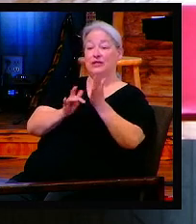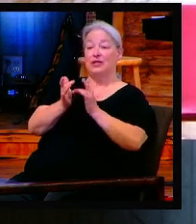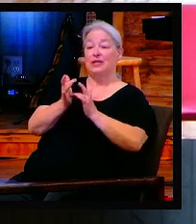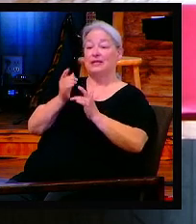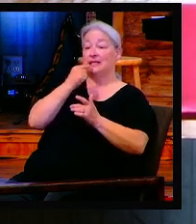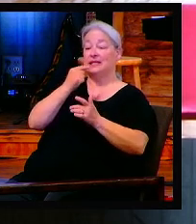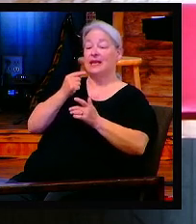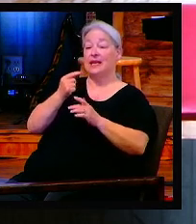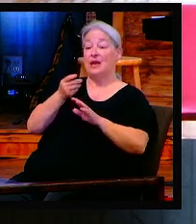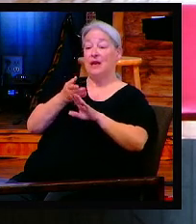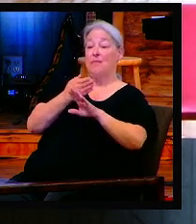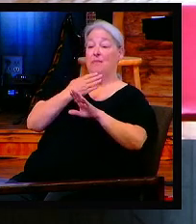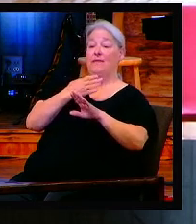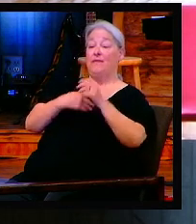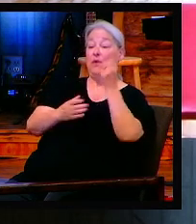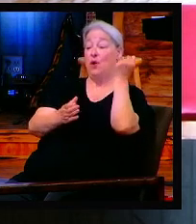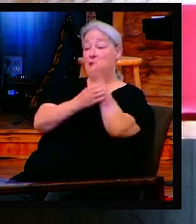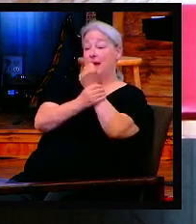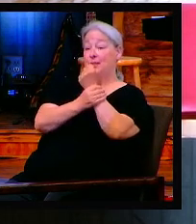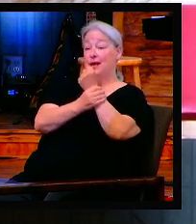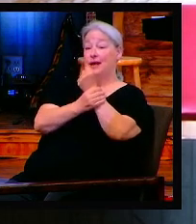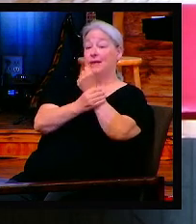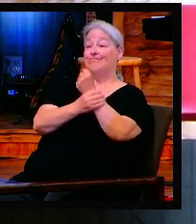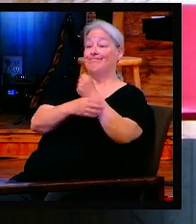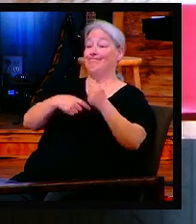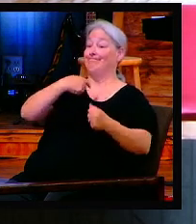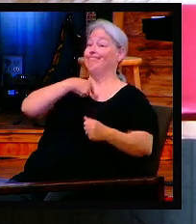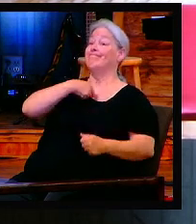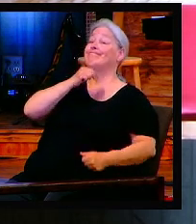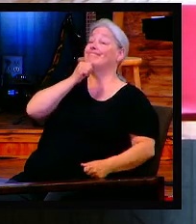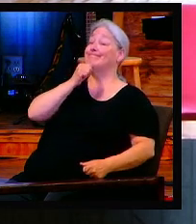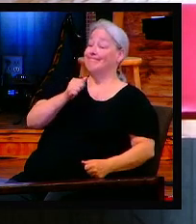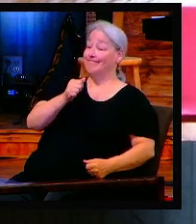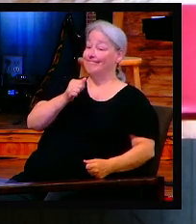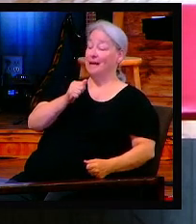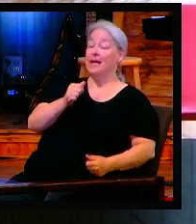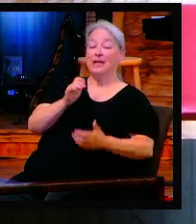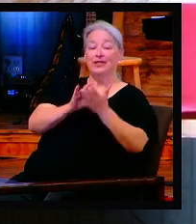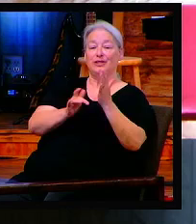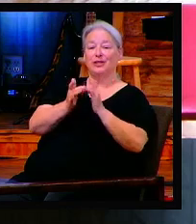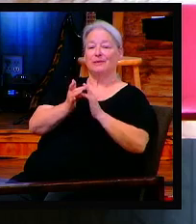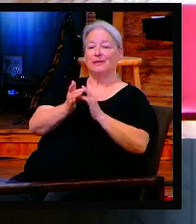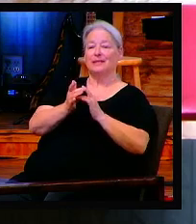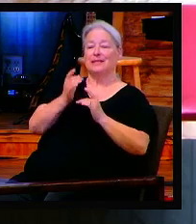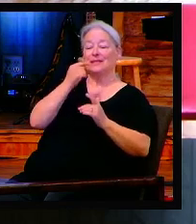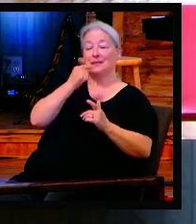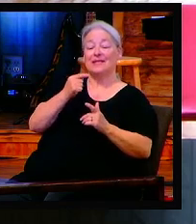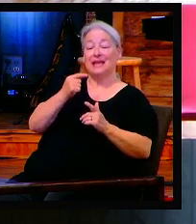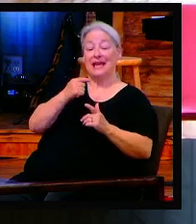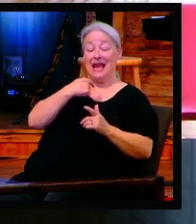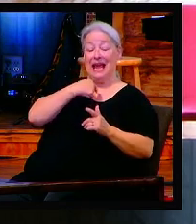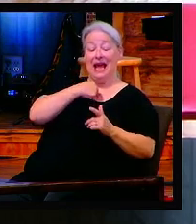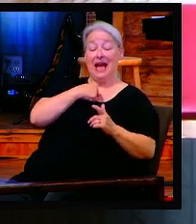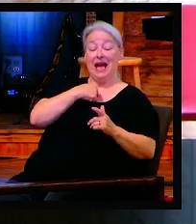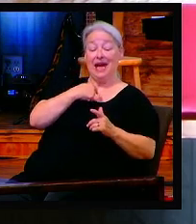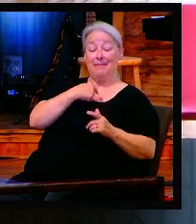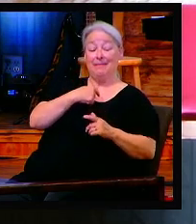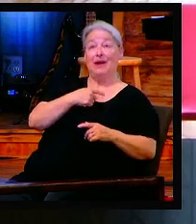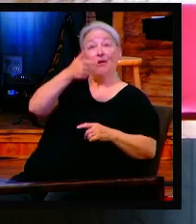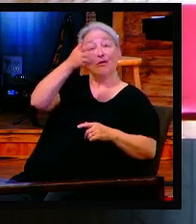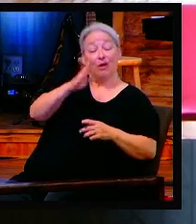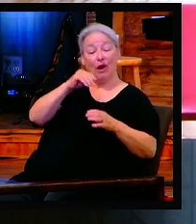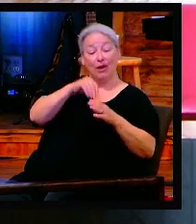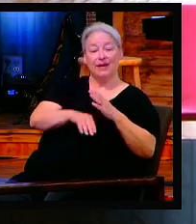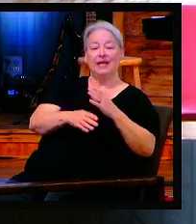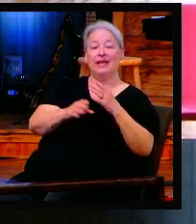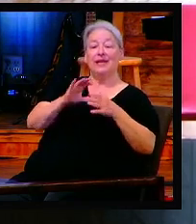And he's saying that, hey, I'm not just a teacher. I'm not just a prophet. I'm the great I am in the flesh. The Bible says this through the Apostle Paul. He